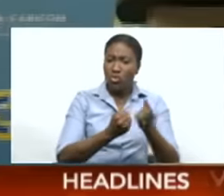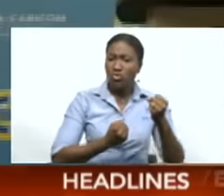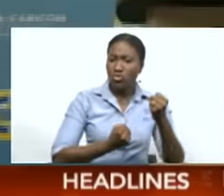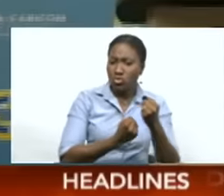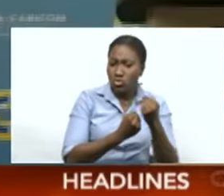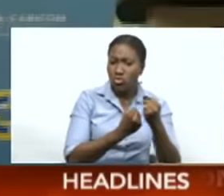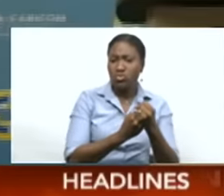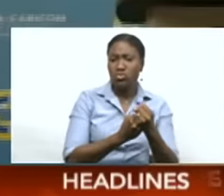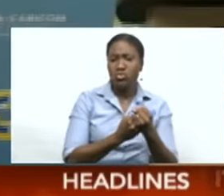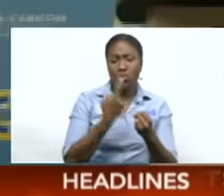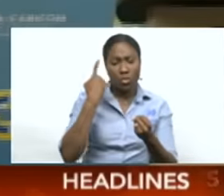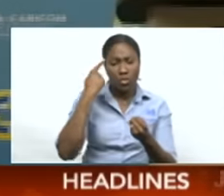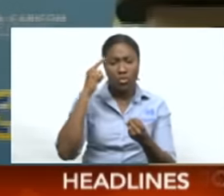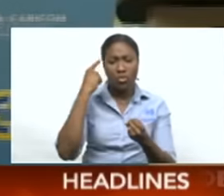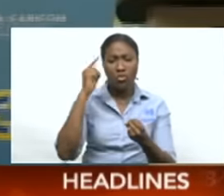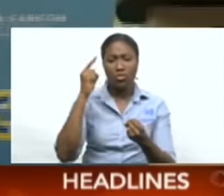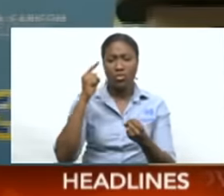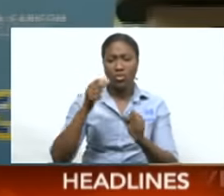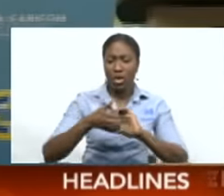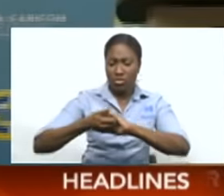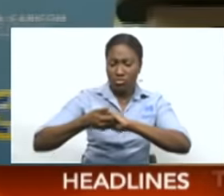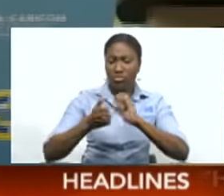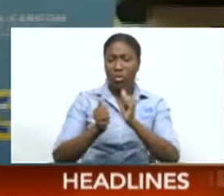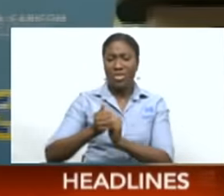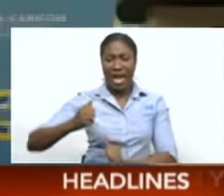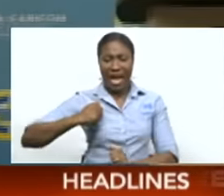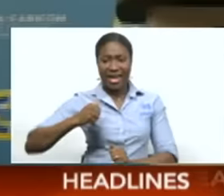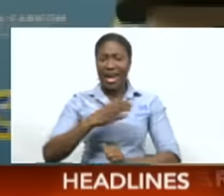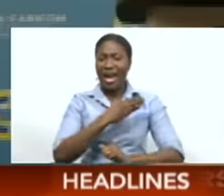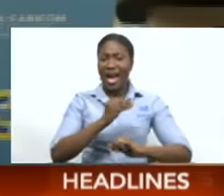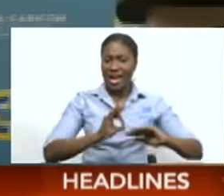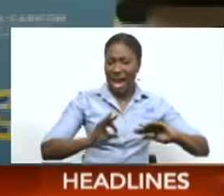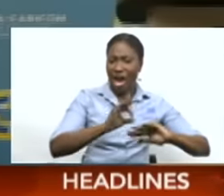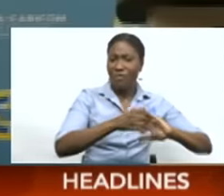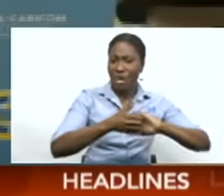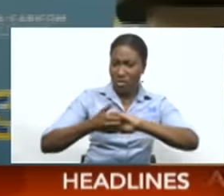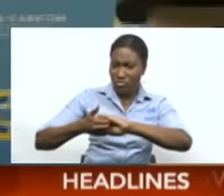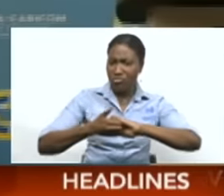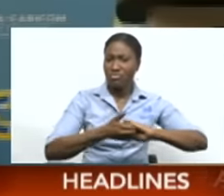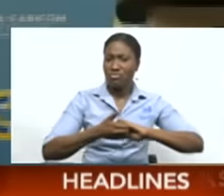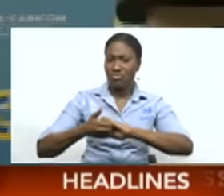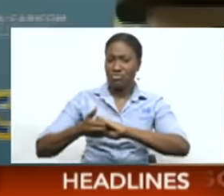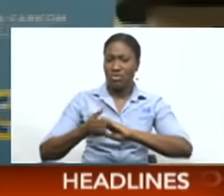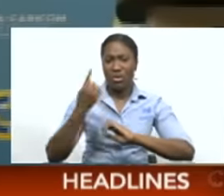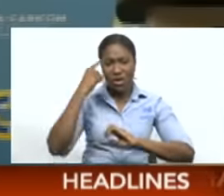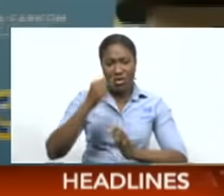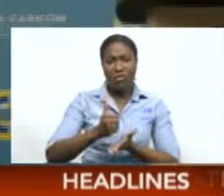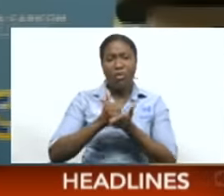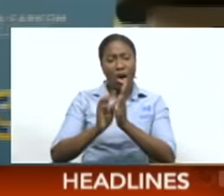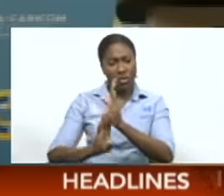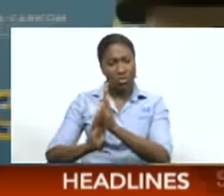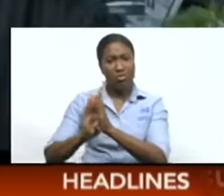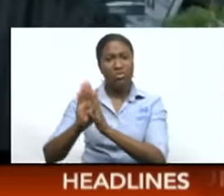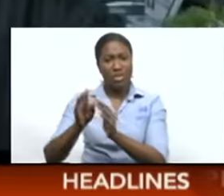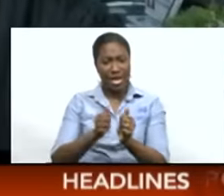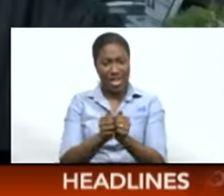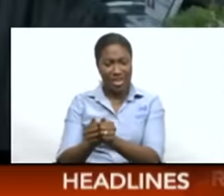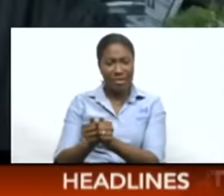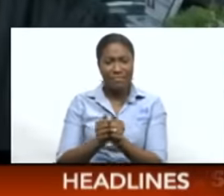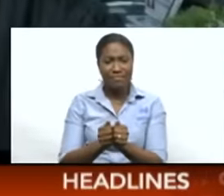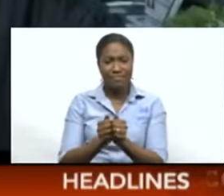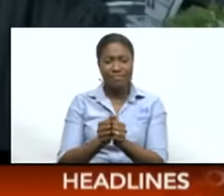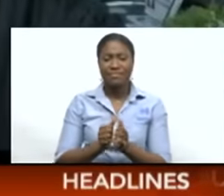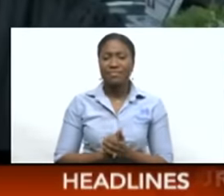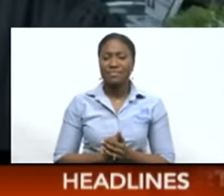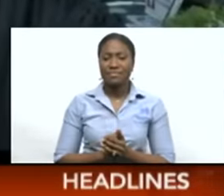potential of the friendship between Canada and the Caribbean and our mutual interest in moving forward in the right way together. The